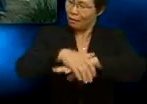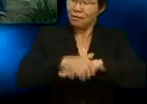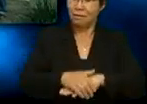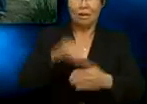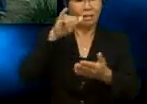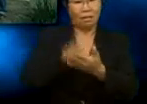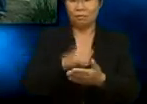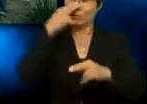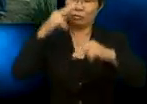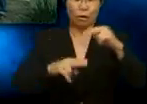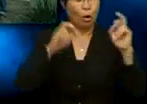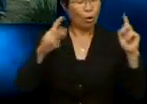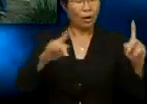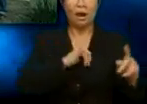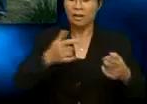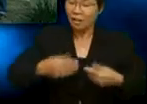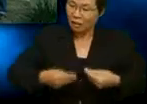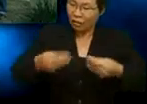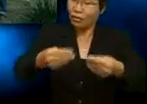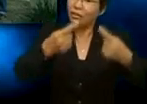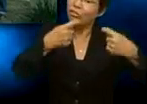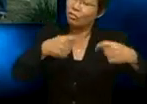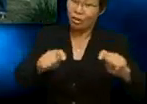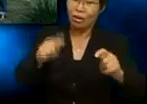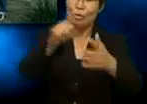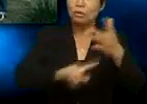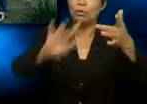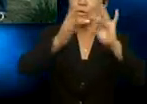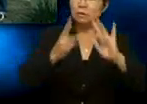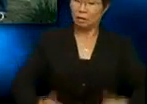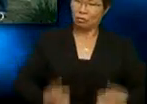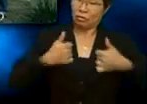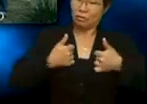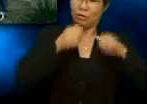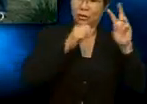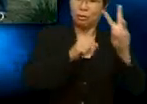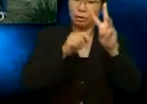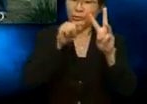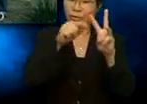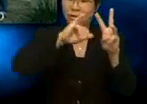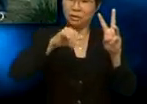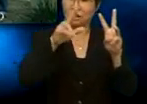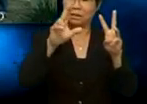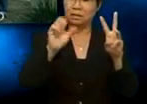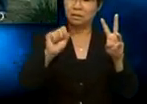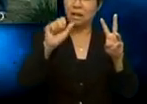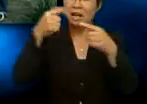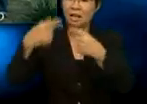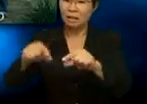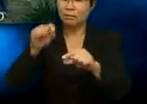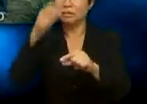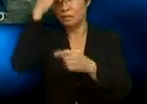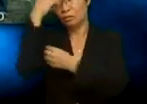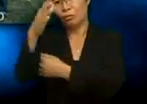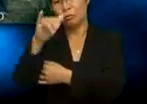Okay, I'll give it a try. What's the website address? Uh,.justagame.info. It's really easy. Don't worry about it. Just a Game